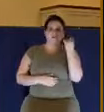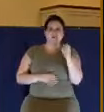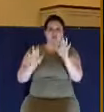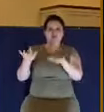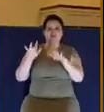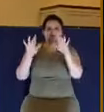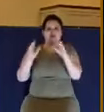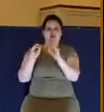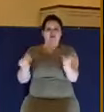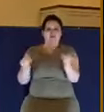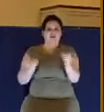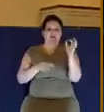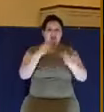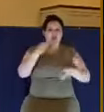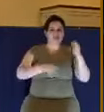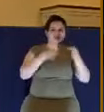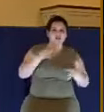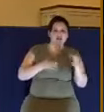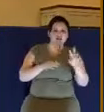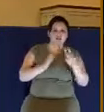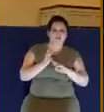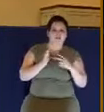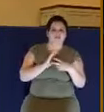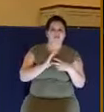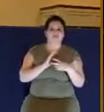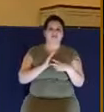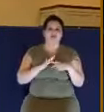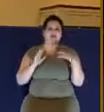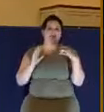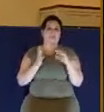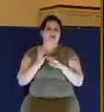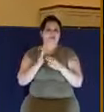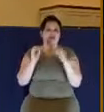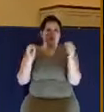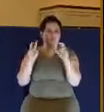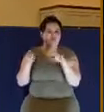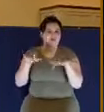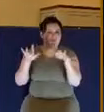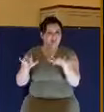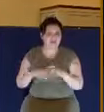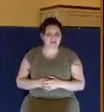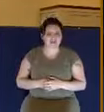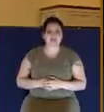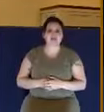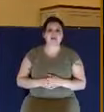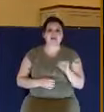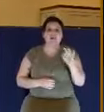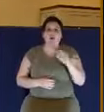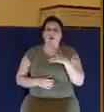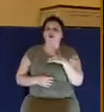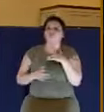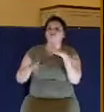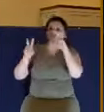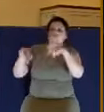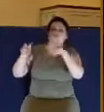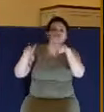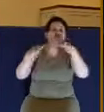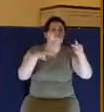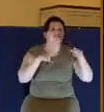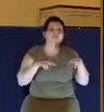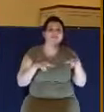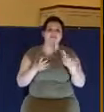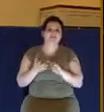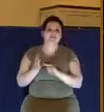constantly being harsh and hypersensitive and hyperjudgmental against all the people around you. Fine. That's the way you're going to be judged.